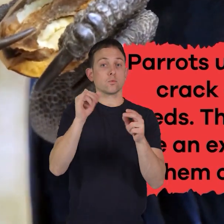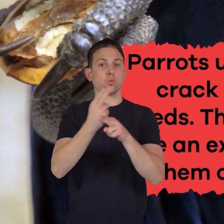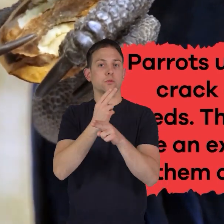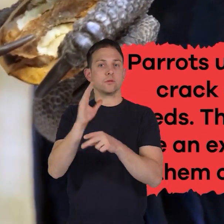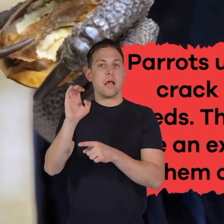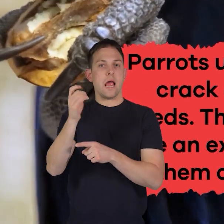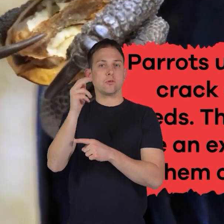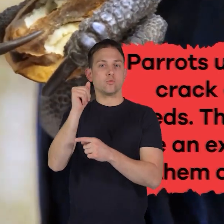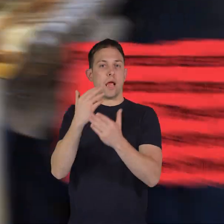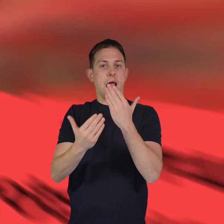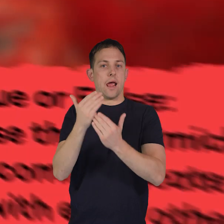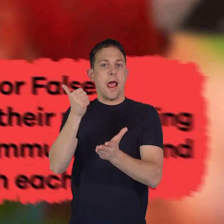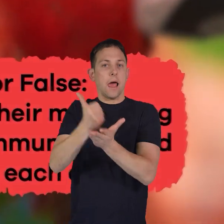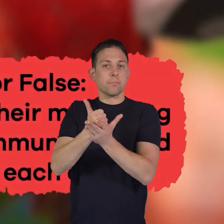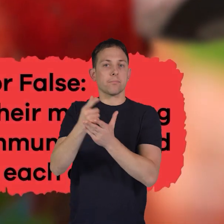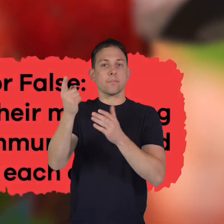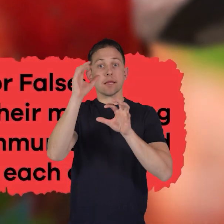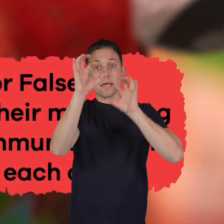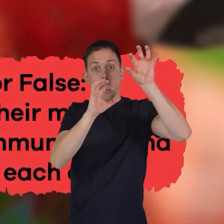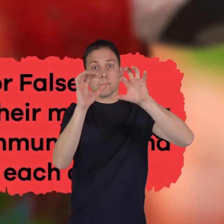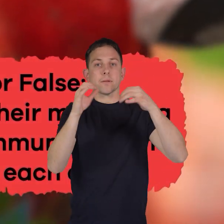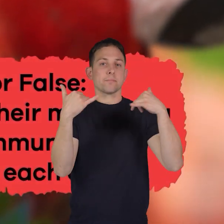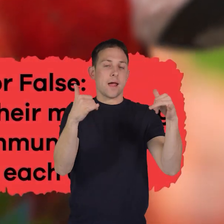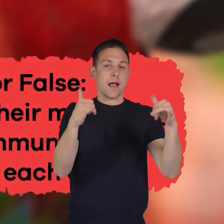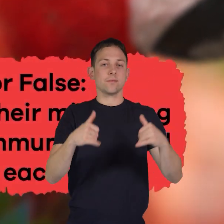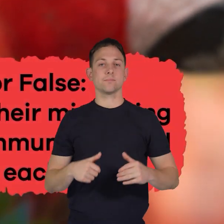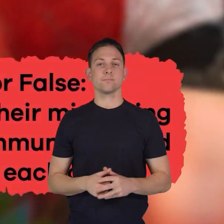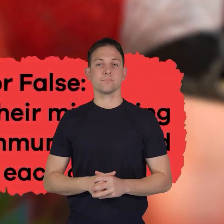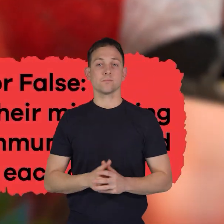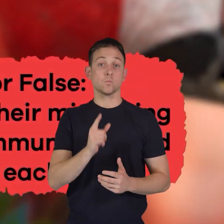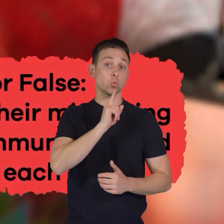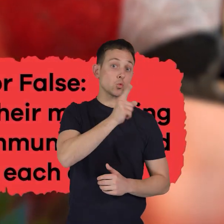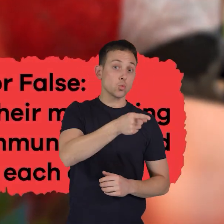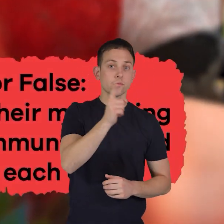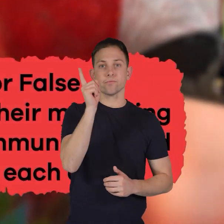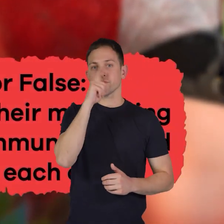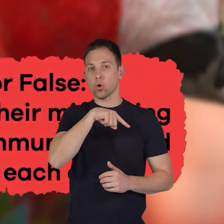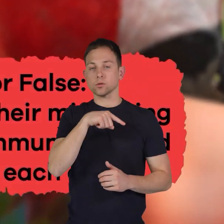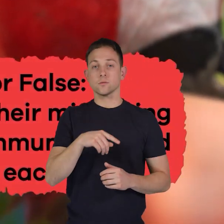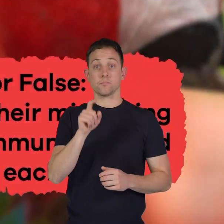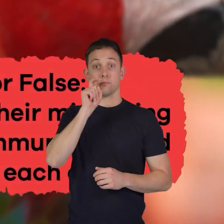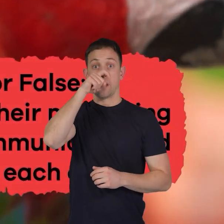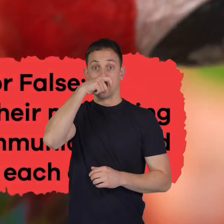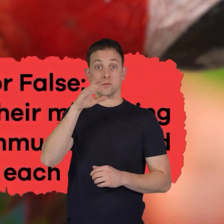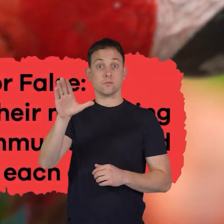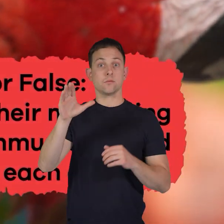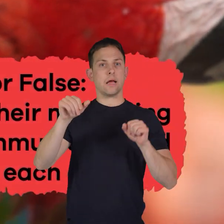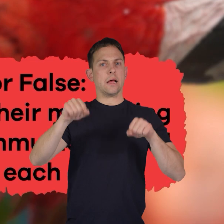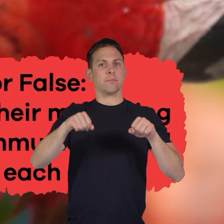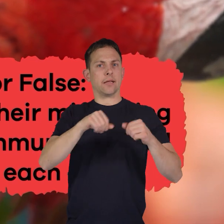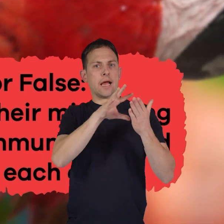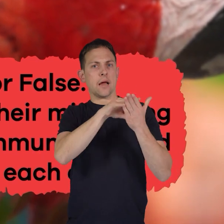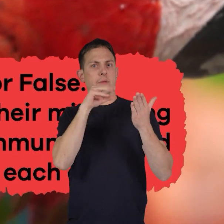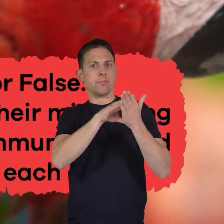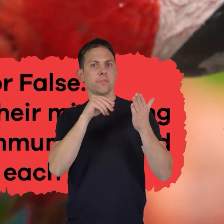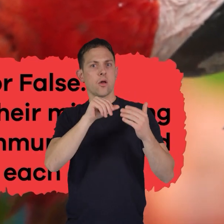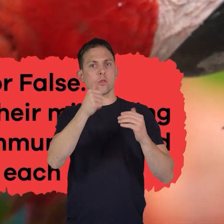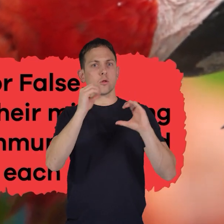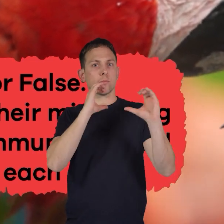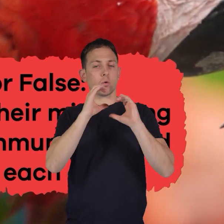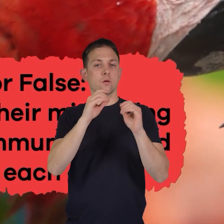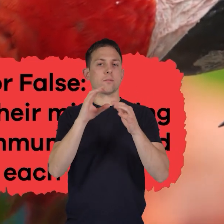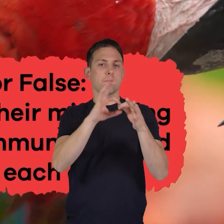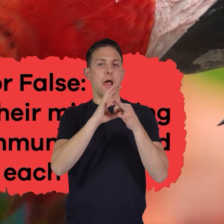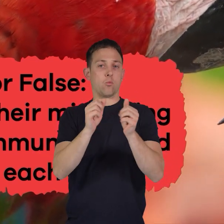them climb and play. True or false, parrots use their mimicking ability to communicate and bond with each other.